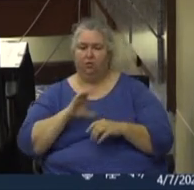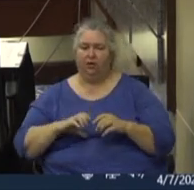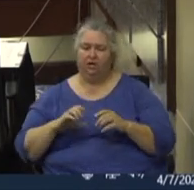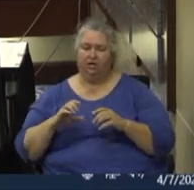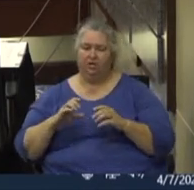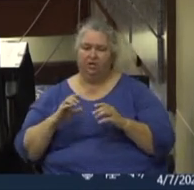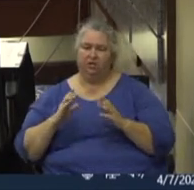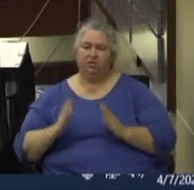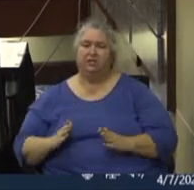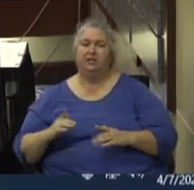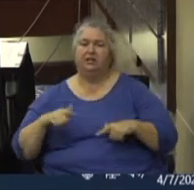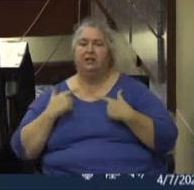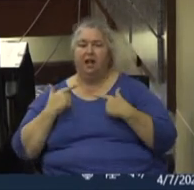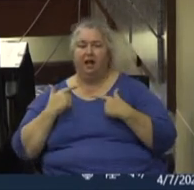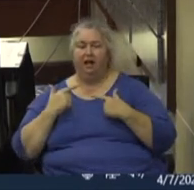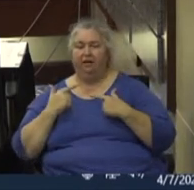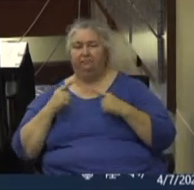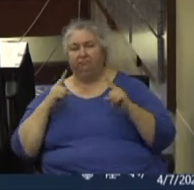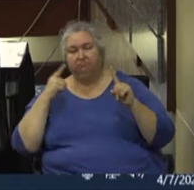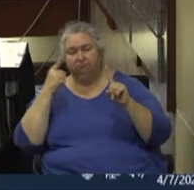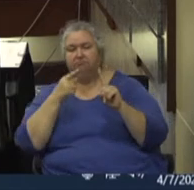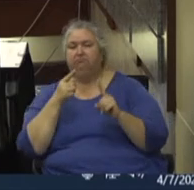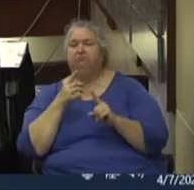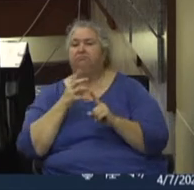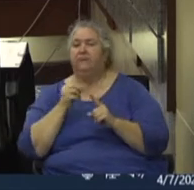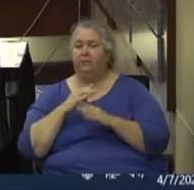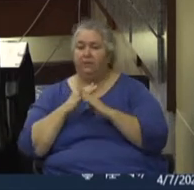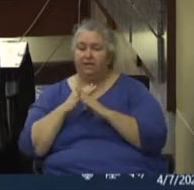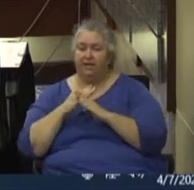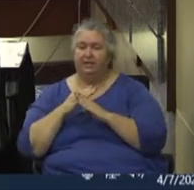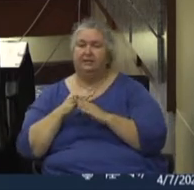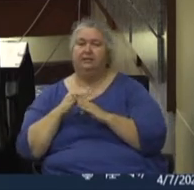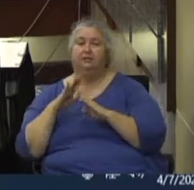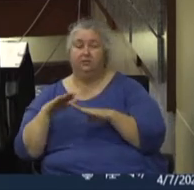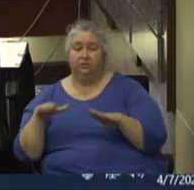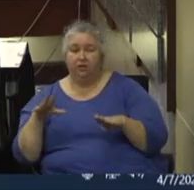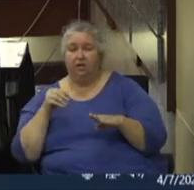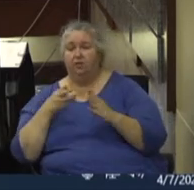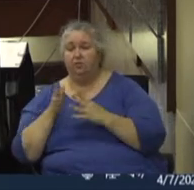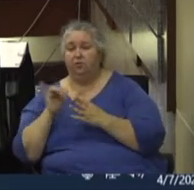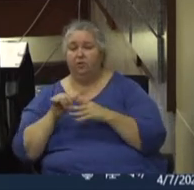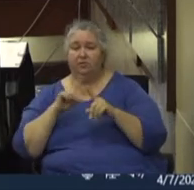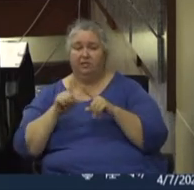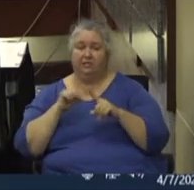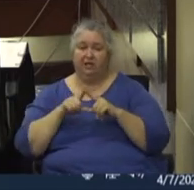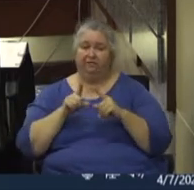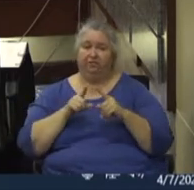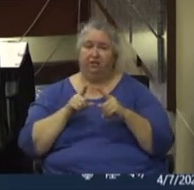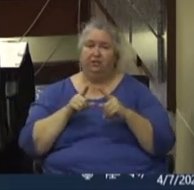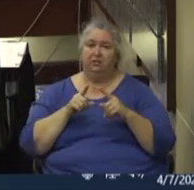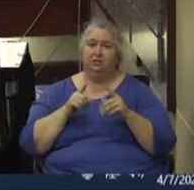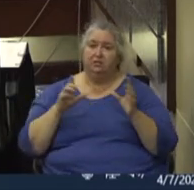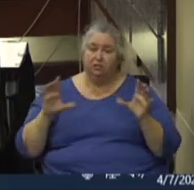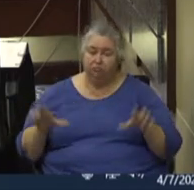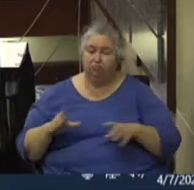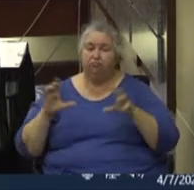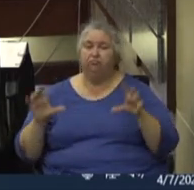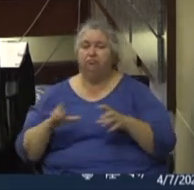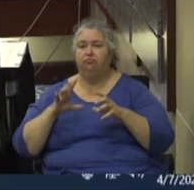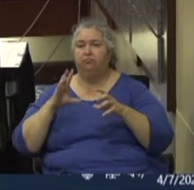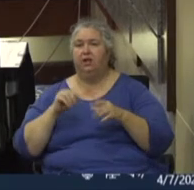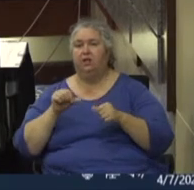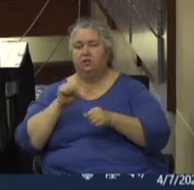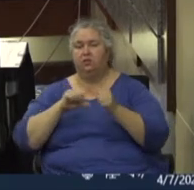Fellowship, and Pastors for Texas Children. Through these endeavors and her affiliation with many other associations and groups,